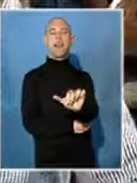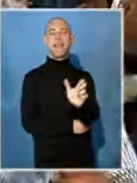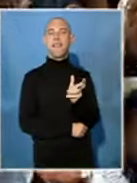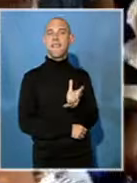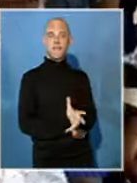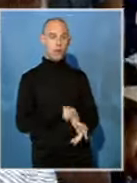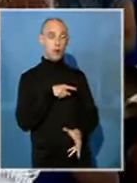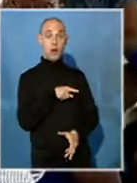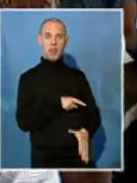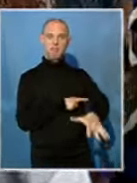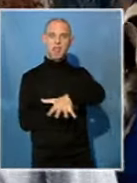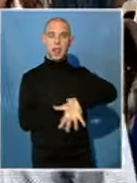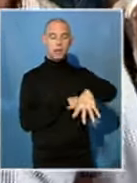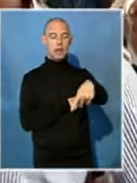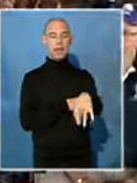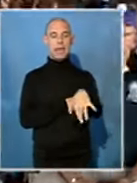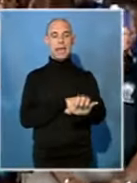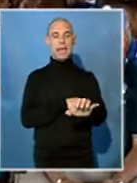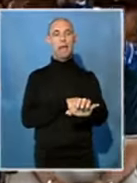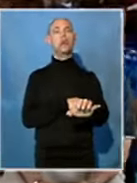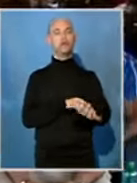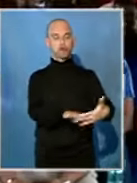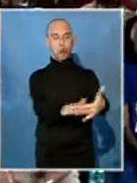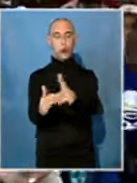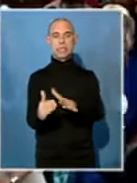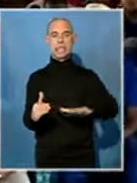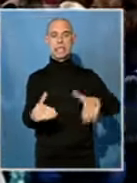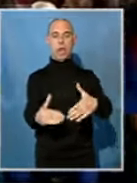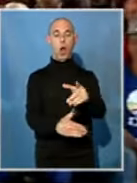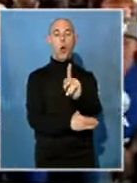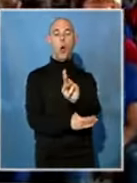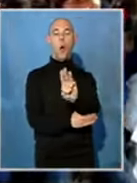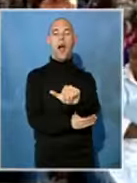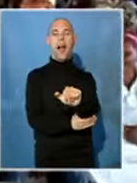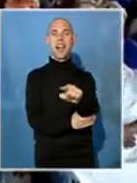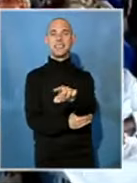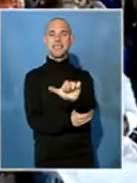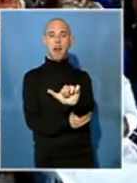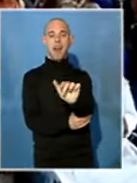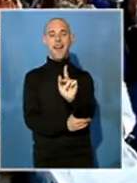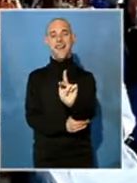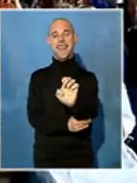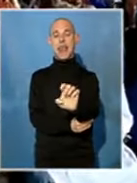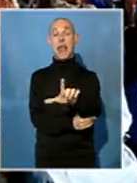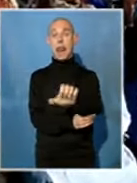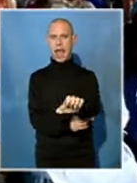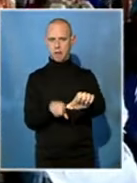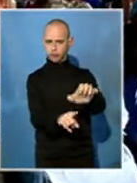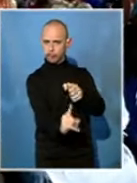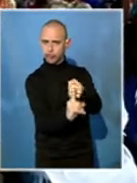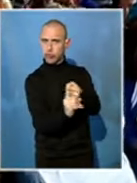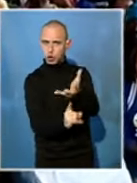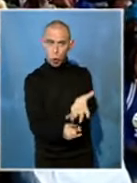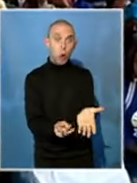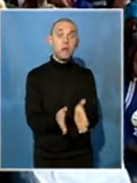program at Kwasakele in Port Elizabeth. He urged supporters to vote for change, adding that their